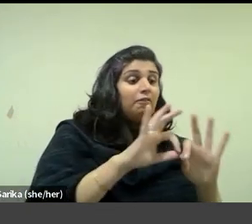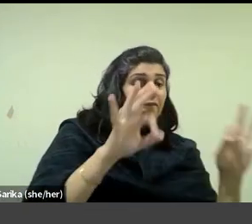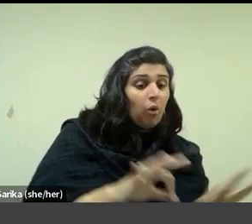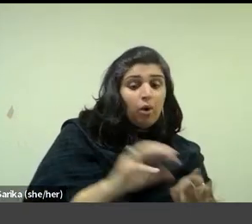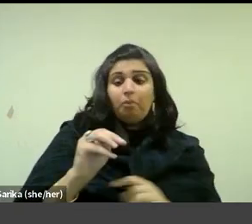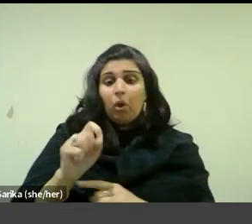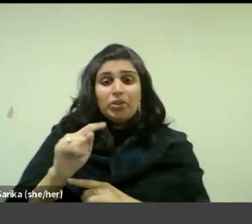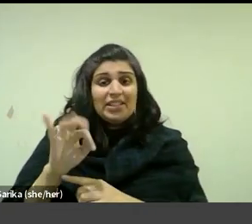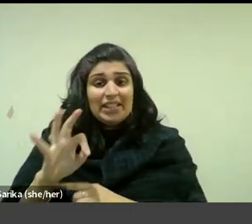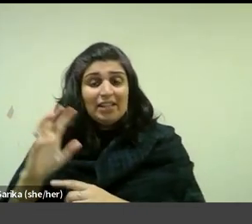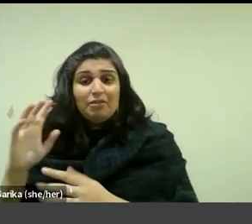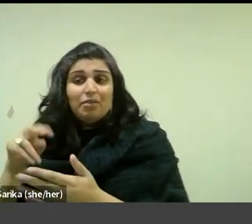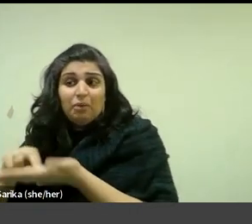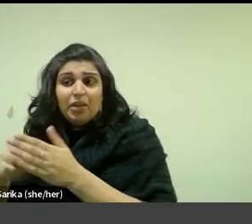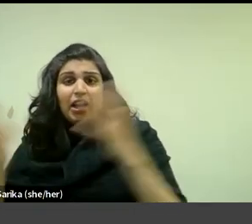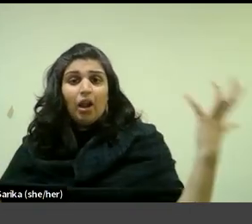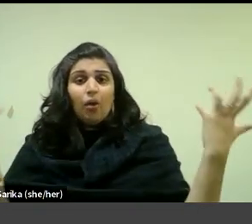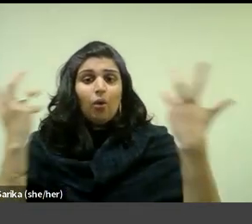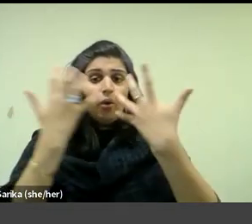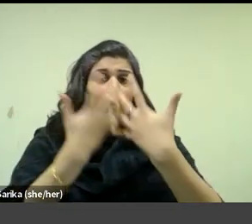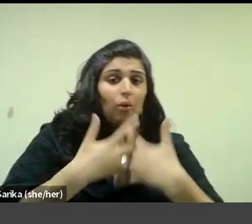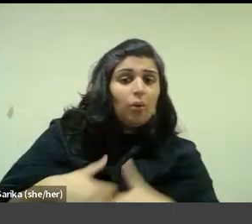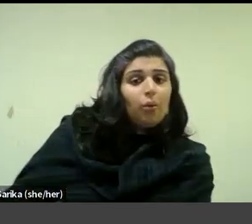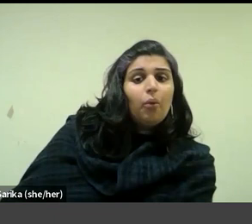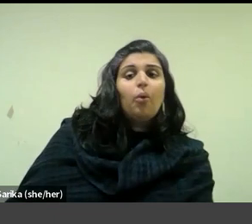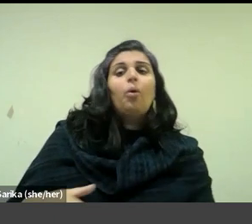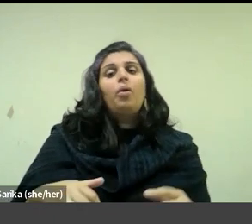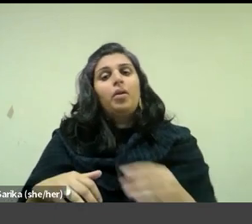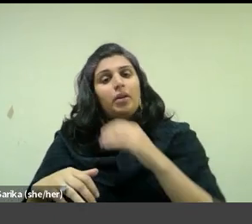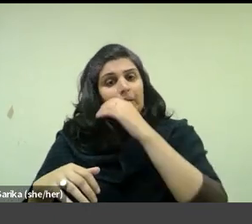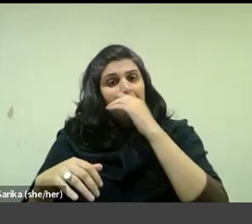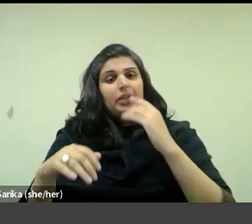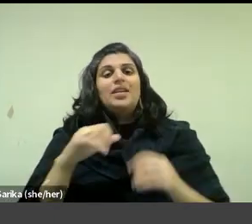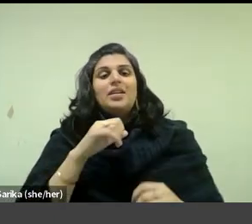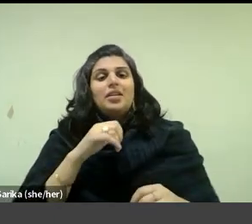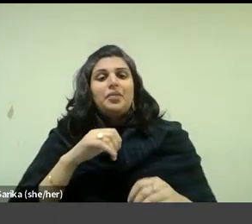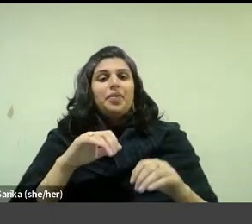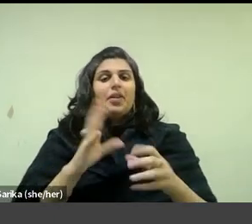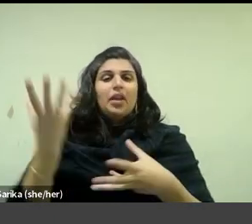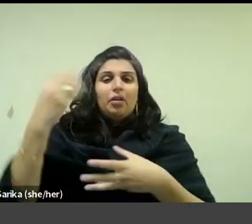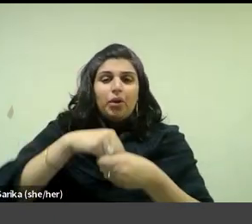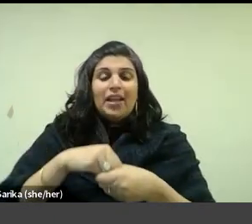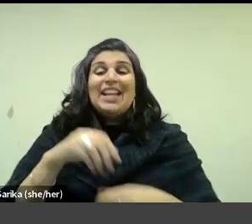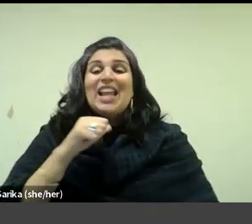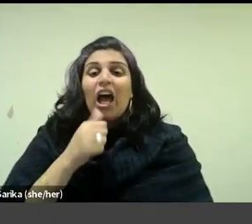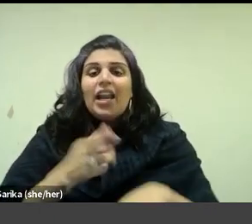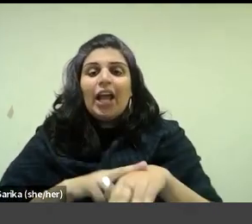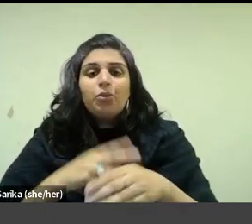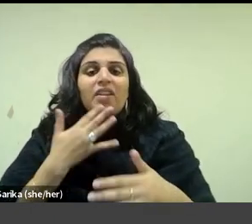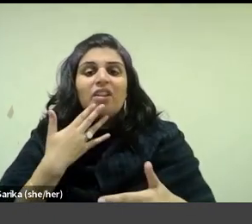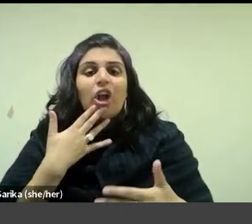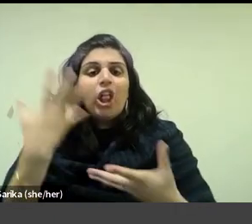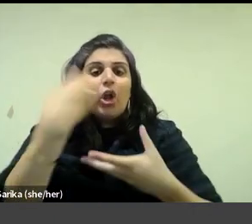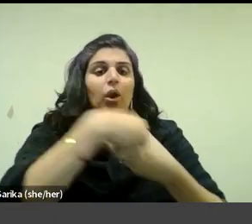achieving its visual effects by the application of broad areas of non-naturalistic colour and a disinclination